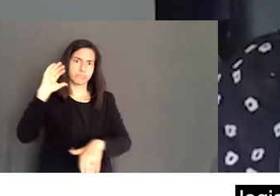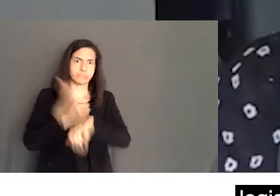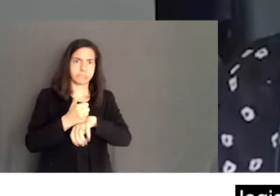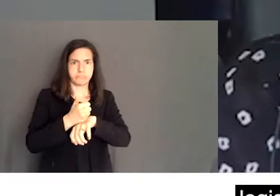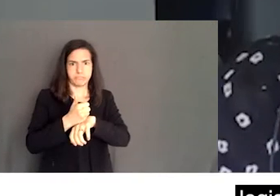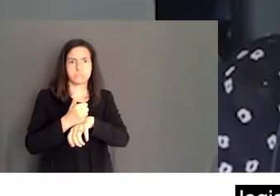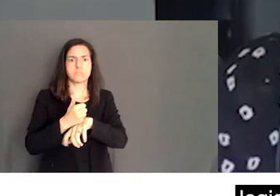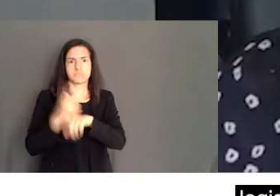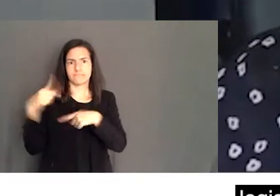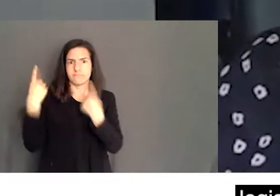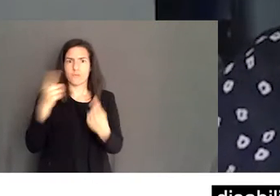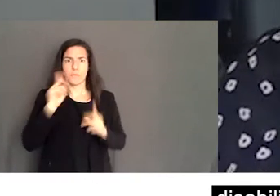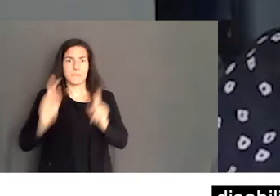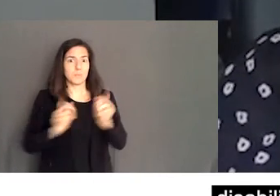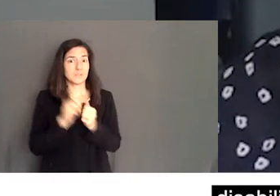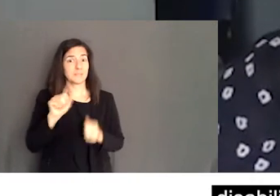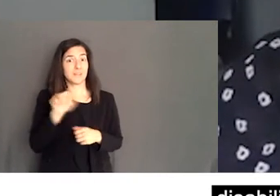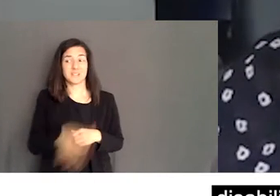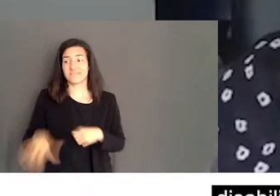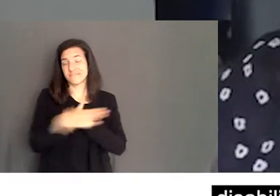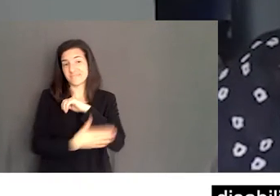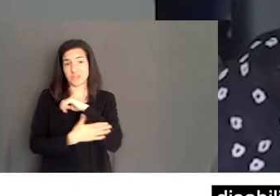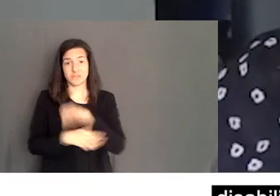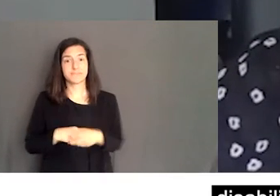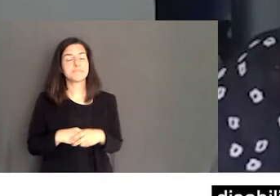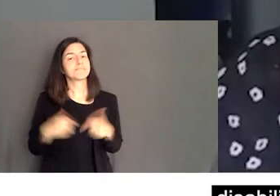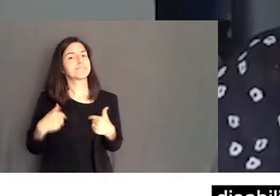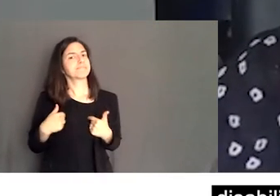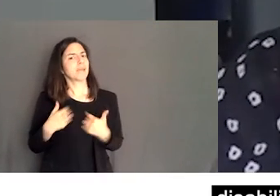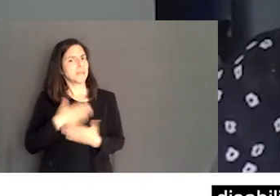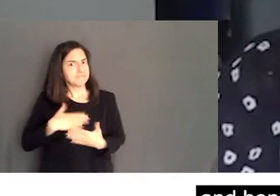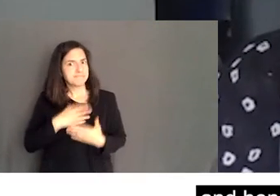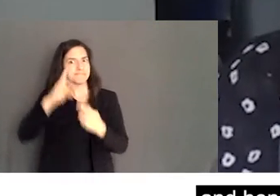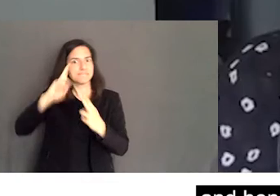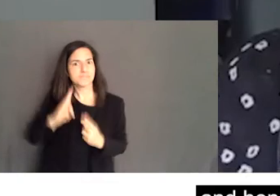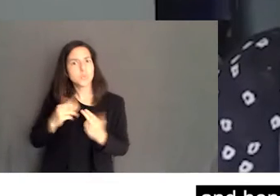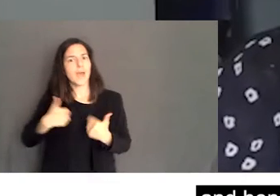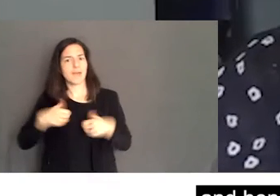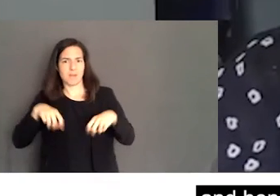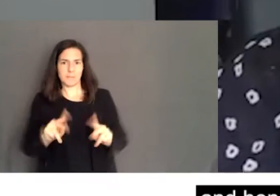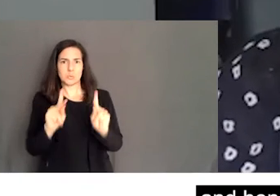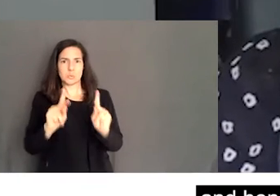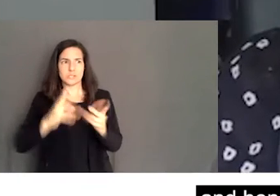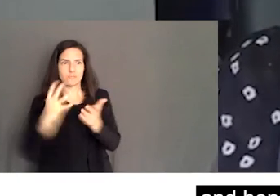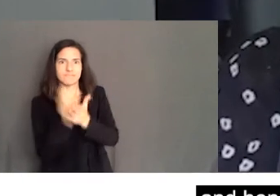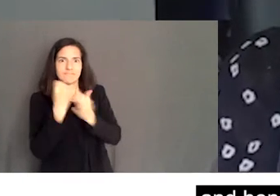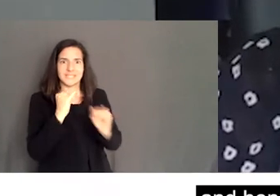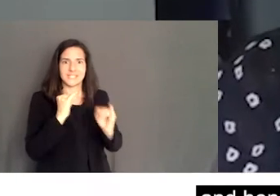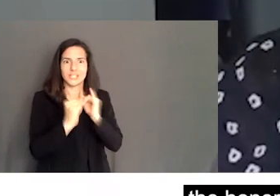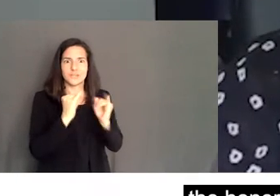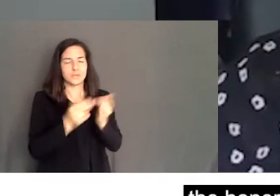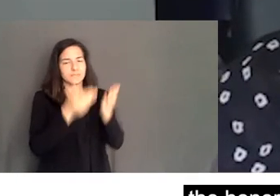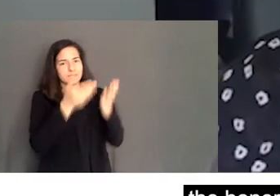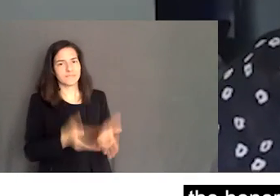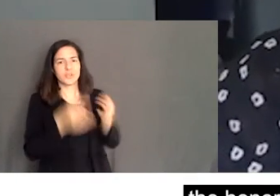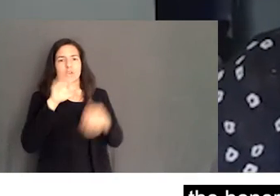to occur for persons with disabilities in this country. And I'm so pleased and honored to have the opportunity to interview